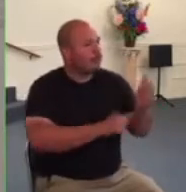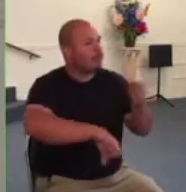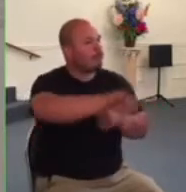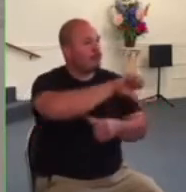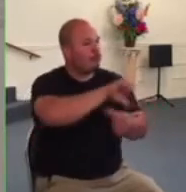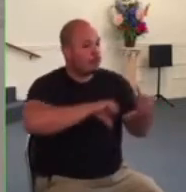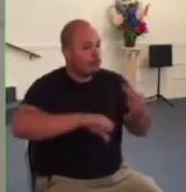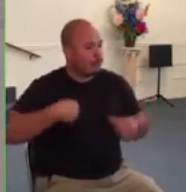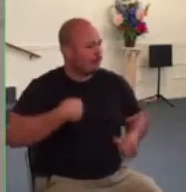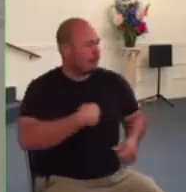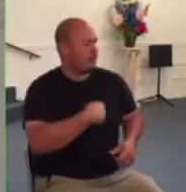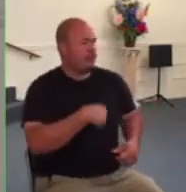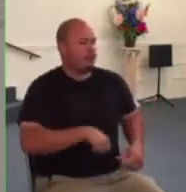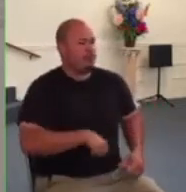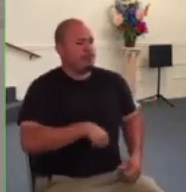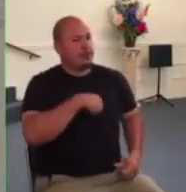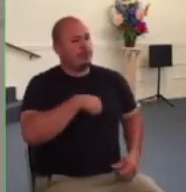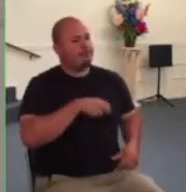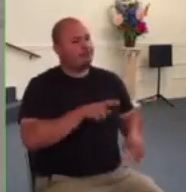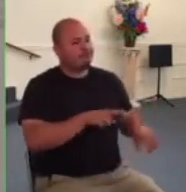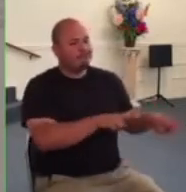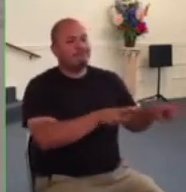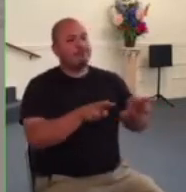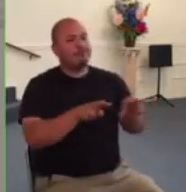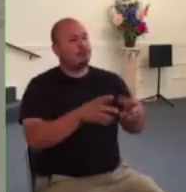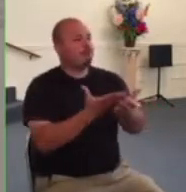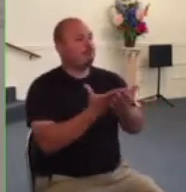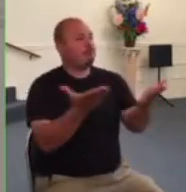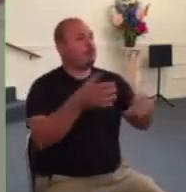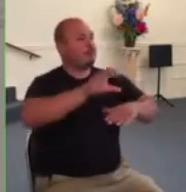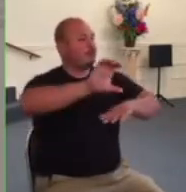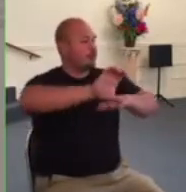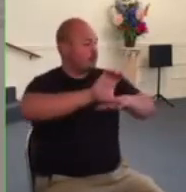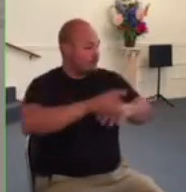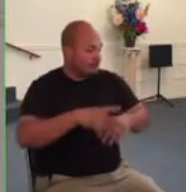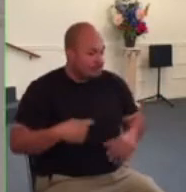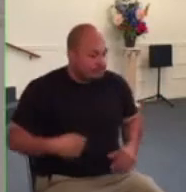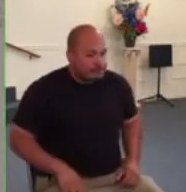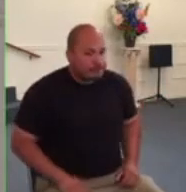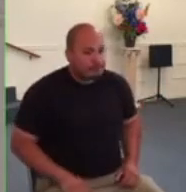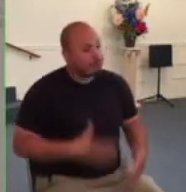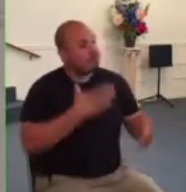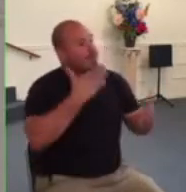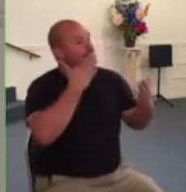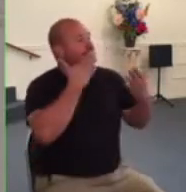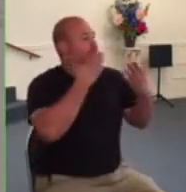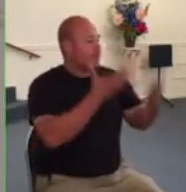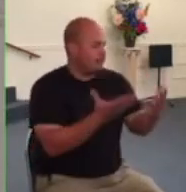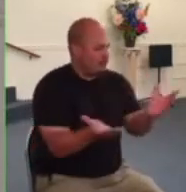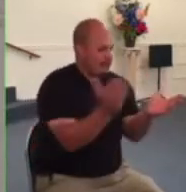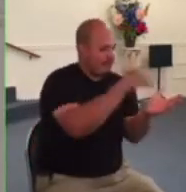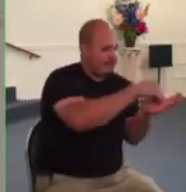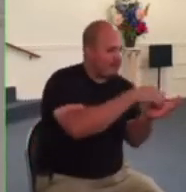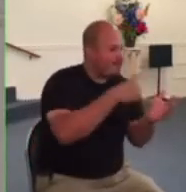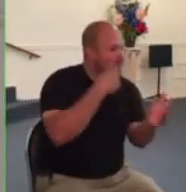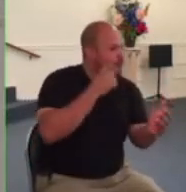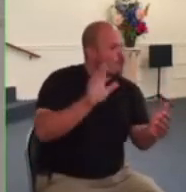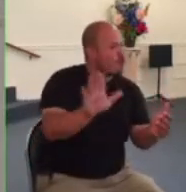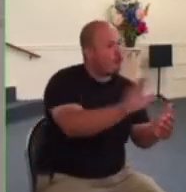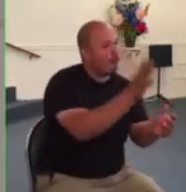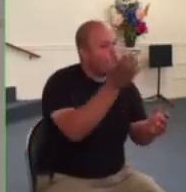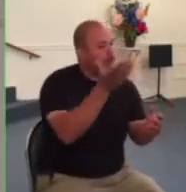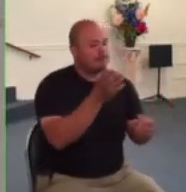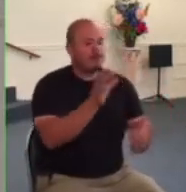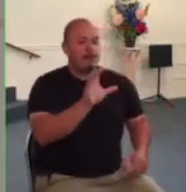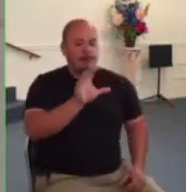this church and so grateful to be a part of it and so thank you so much once again this has been a rough year for